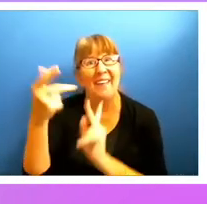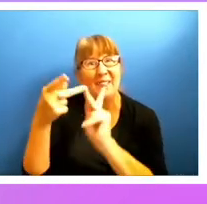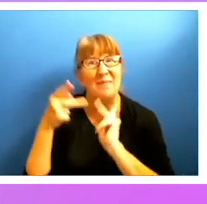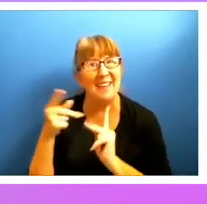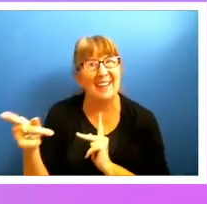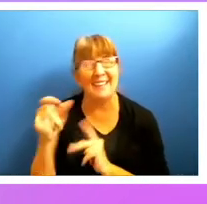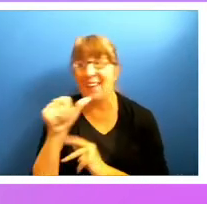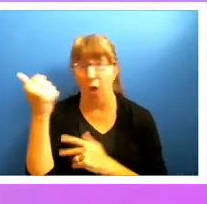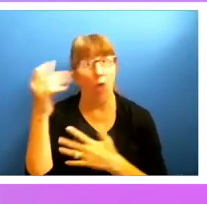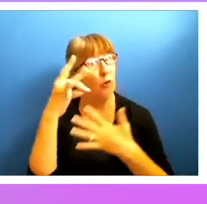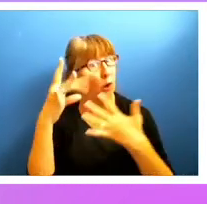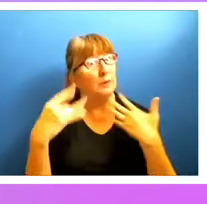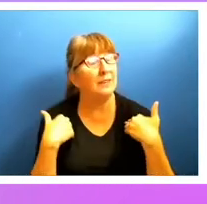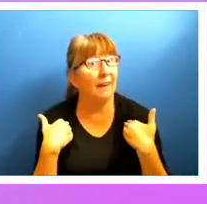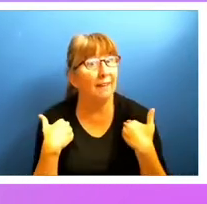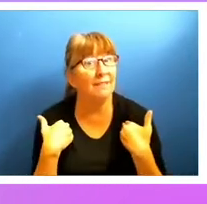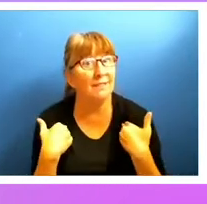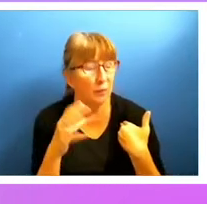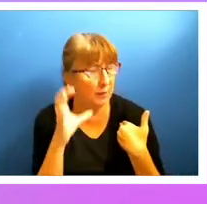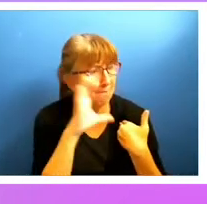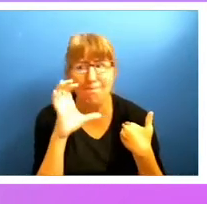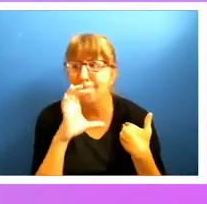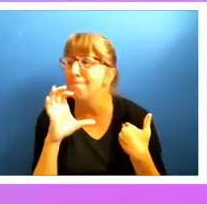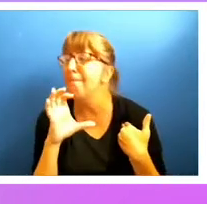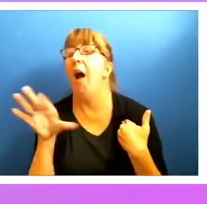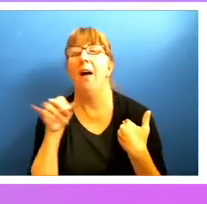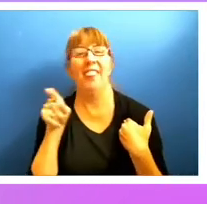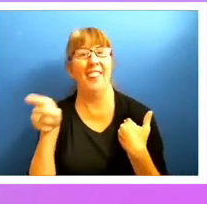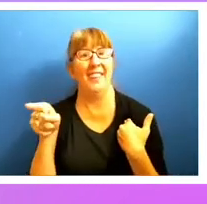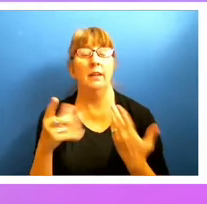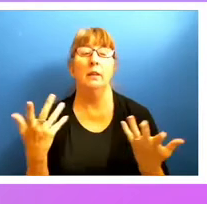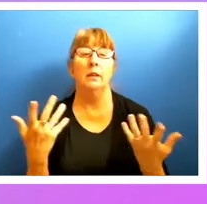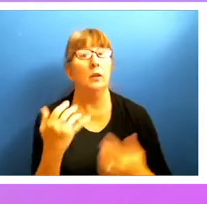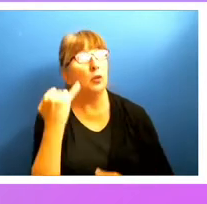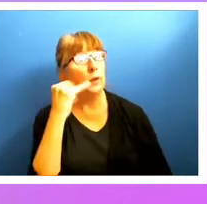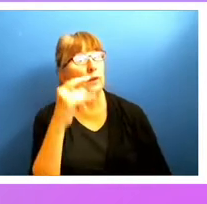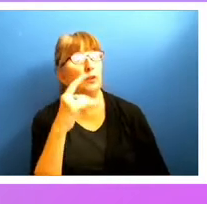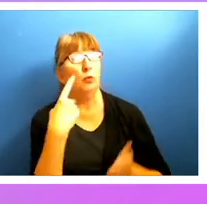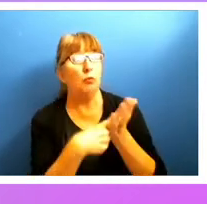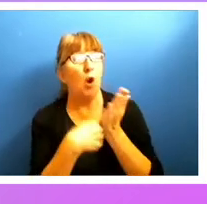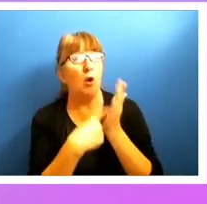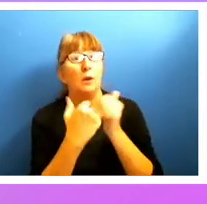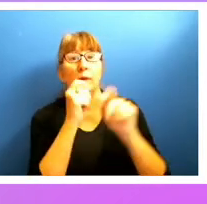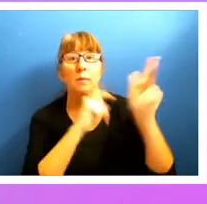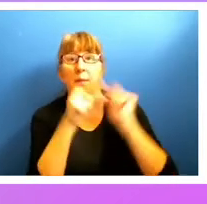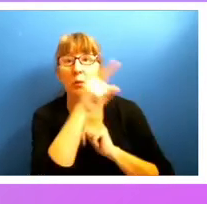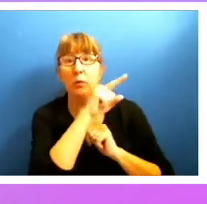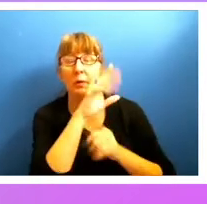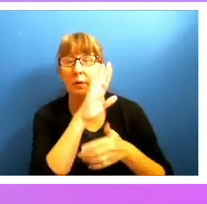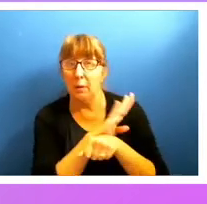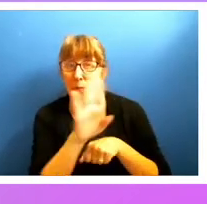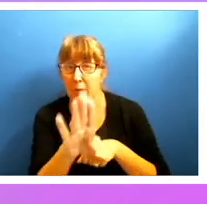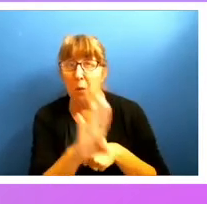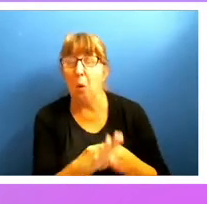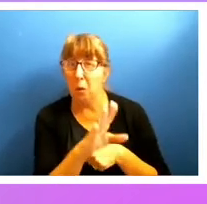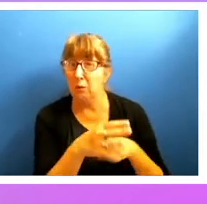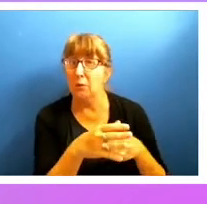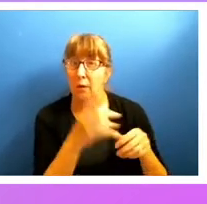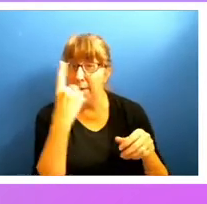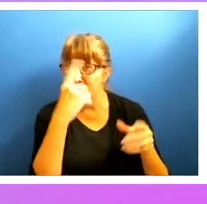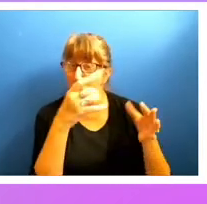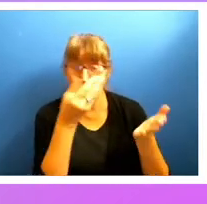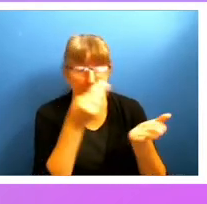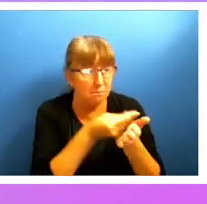options. So, again, if you're talking to the people in your company who are making the financial decisions, if you're talking to them about